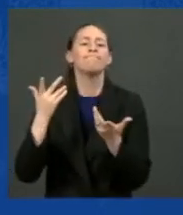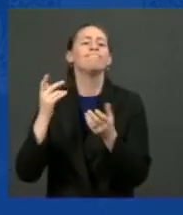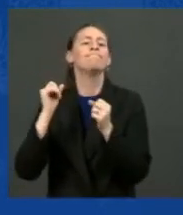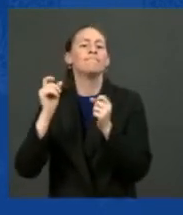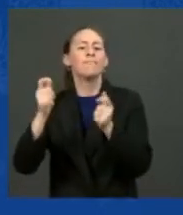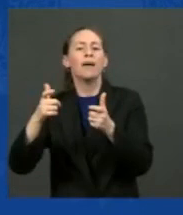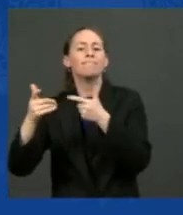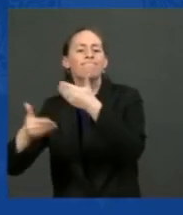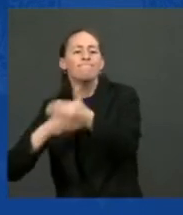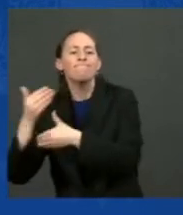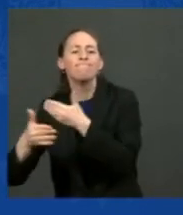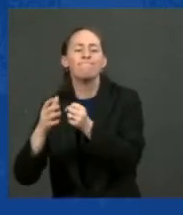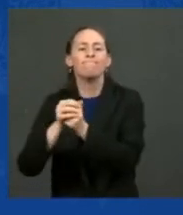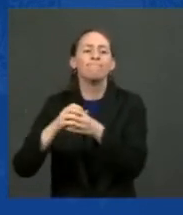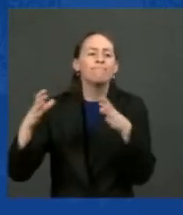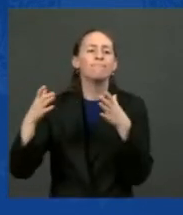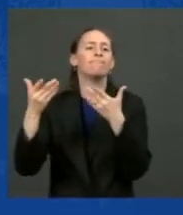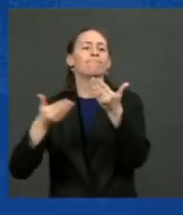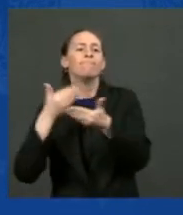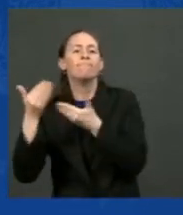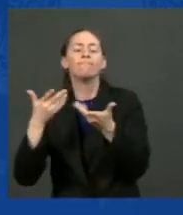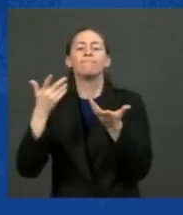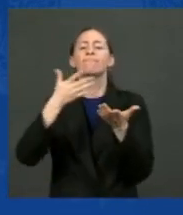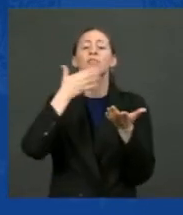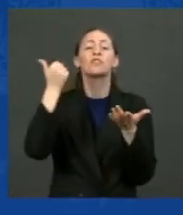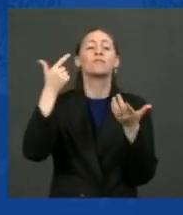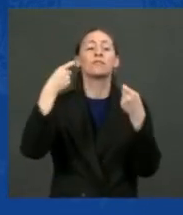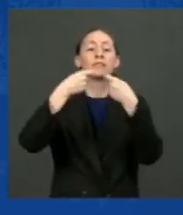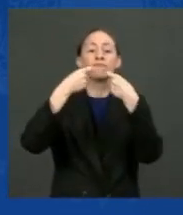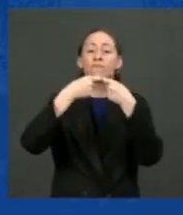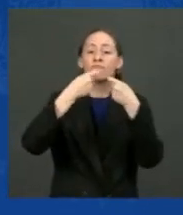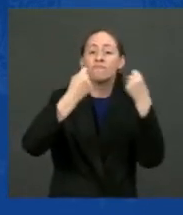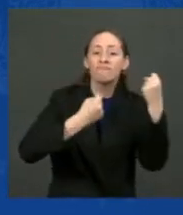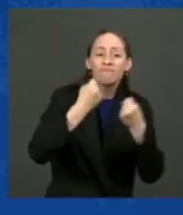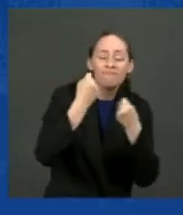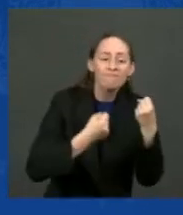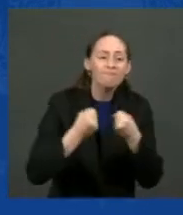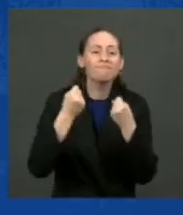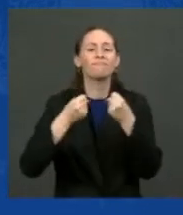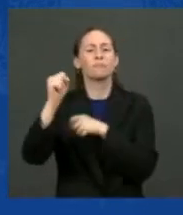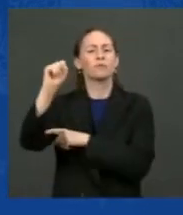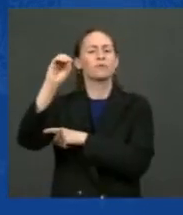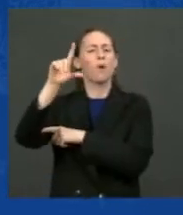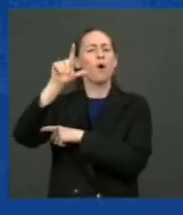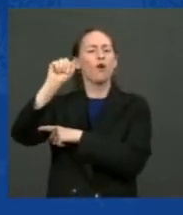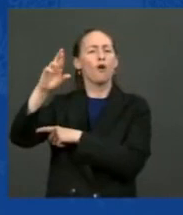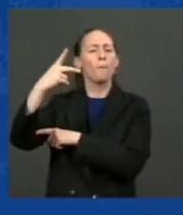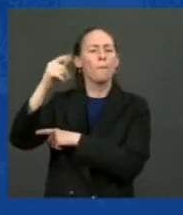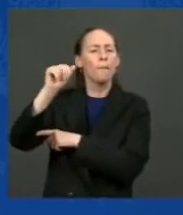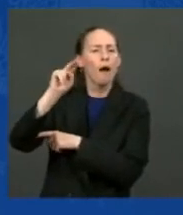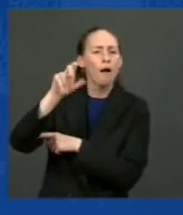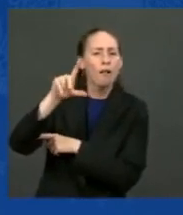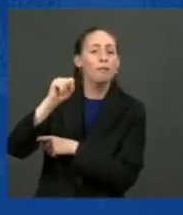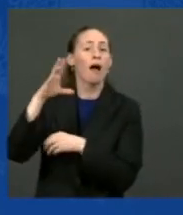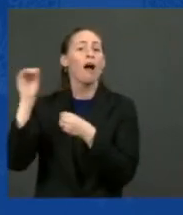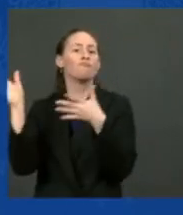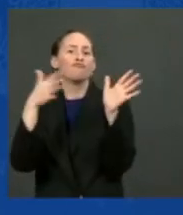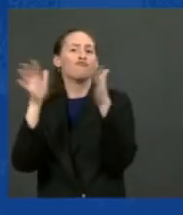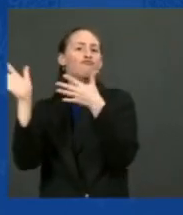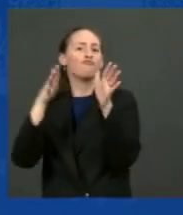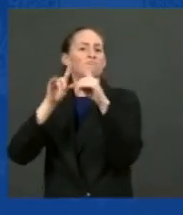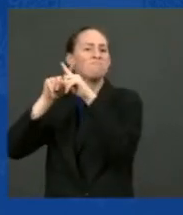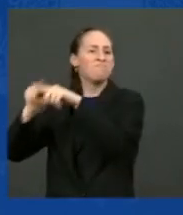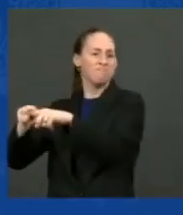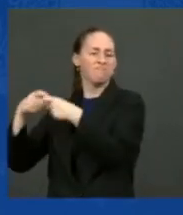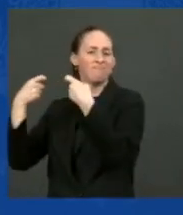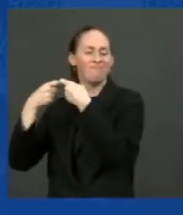like electric vehicles, solar and wind power, battery power. The bottom line is this. When we give work and families